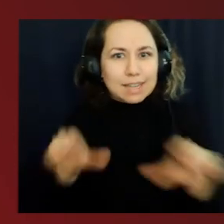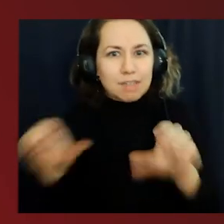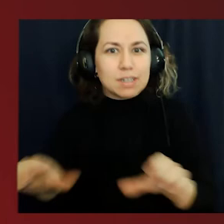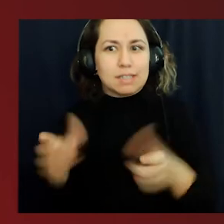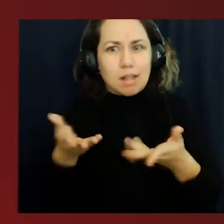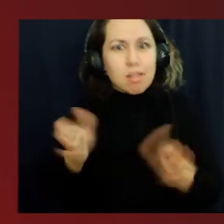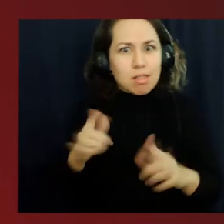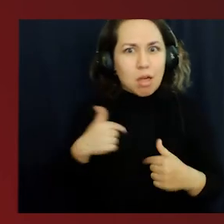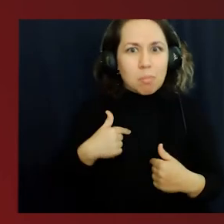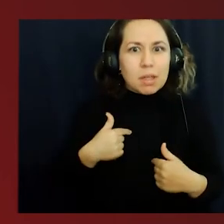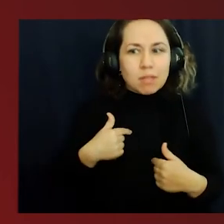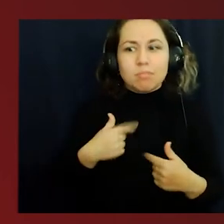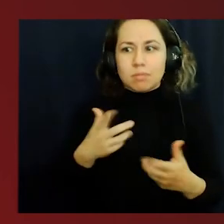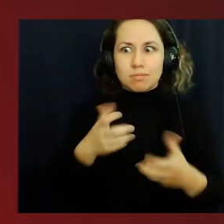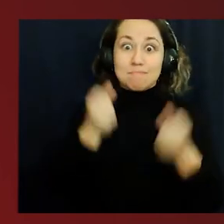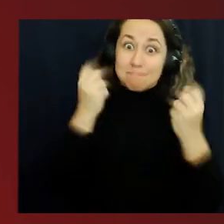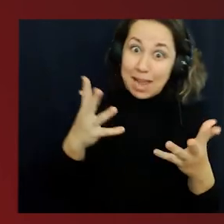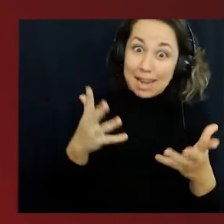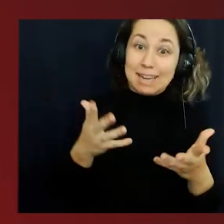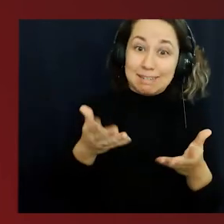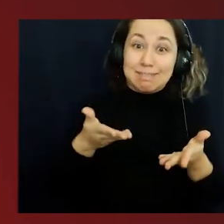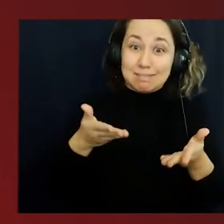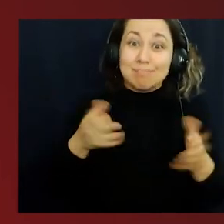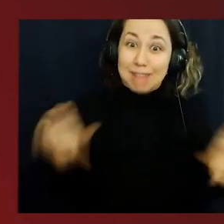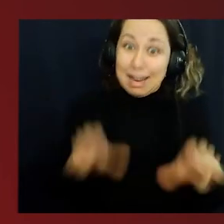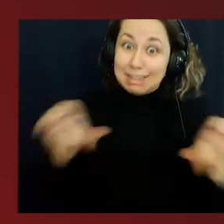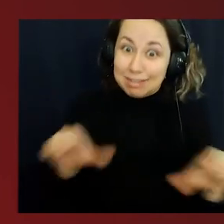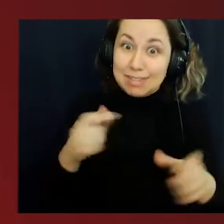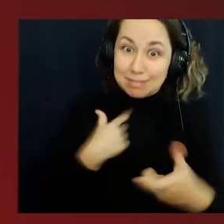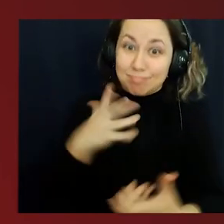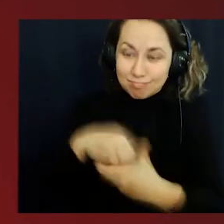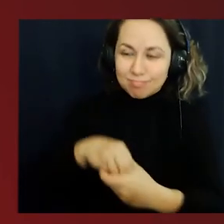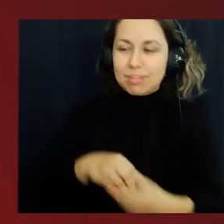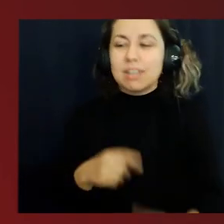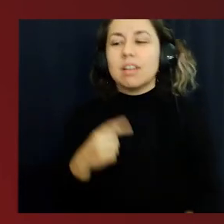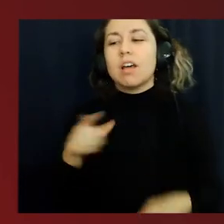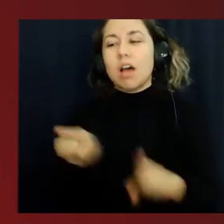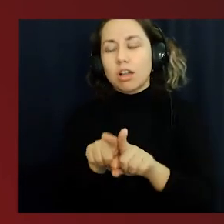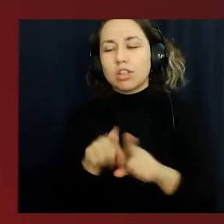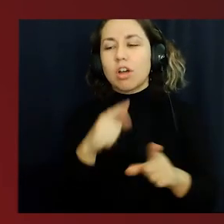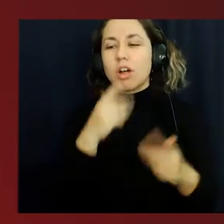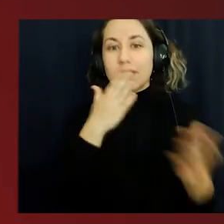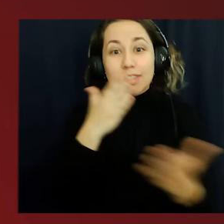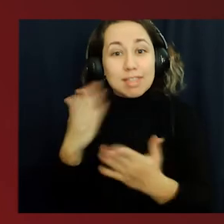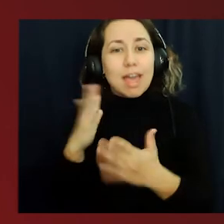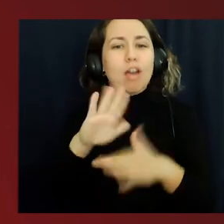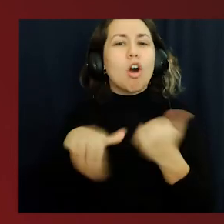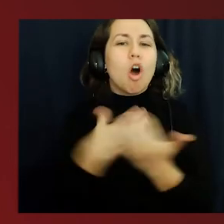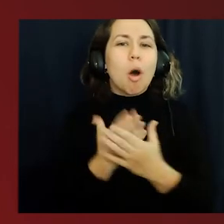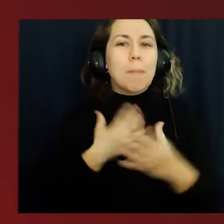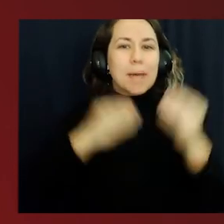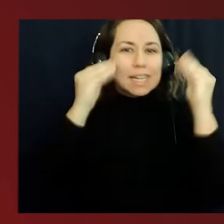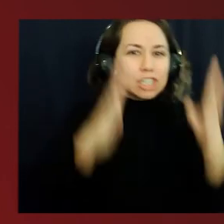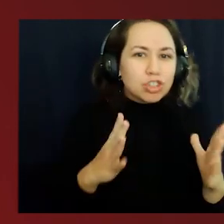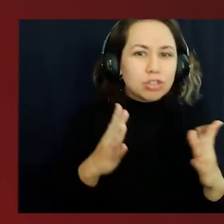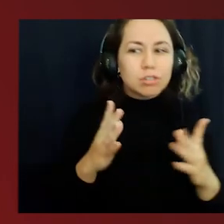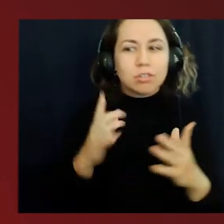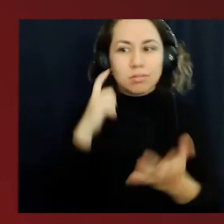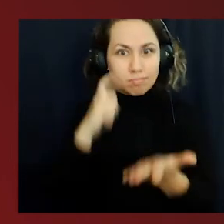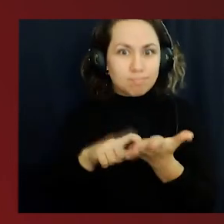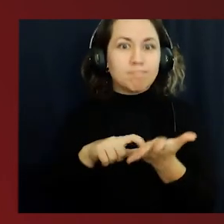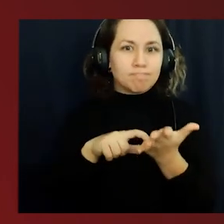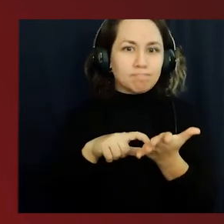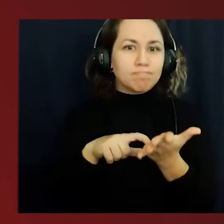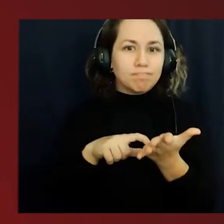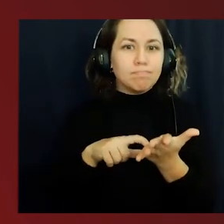wanted. It was a lot of activities. Um, and I would like to finish by thanking all of my teachers and